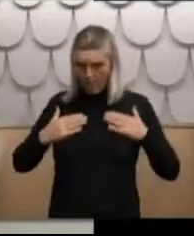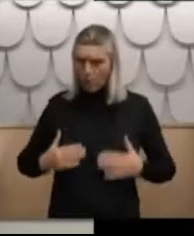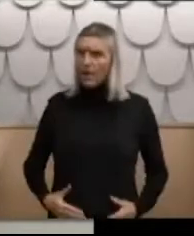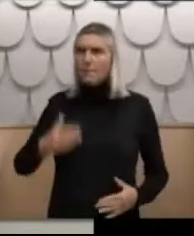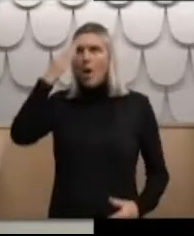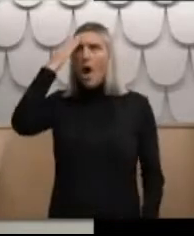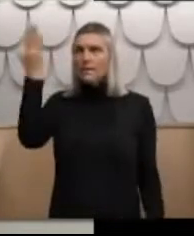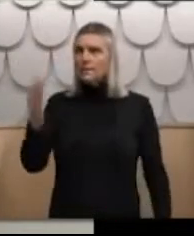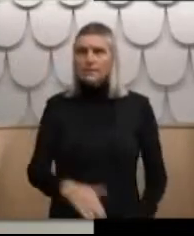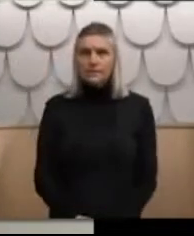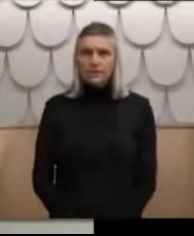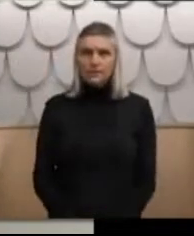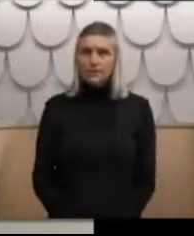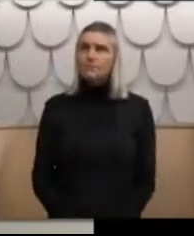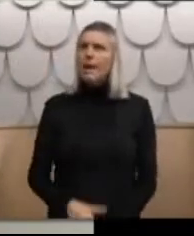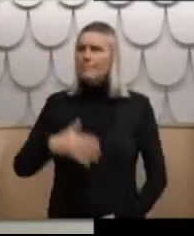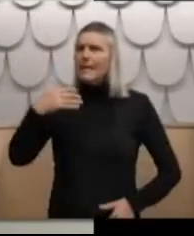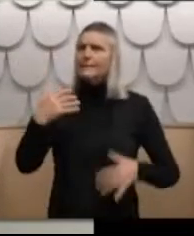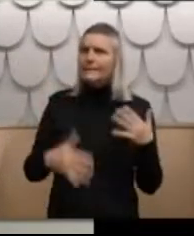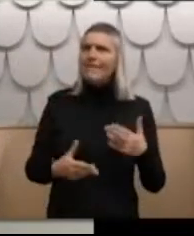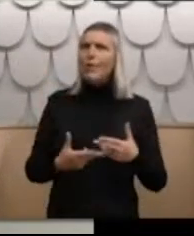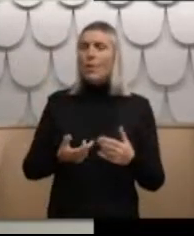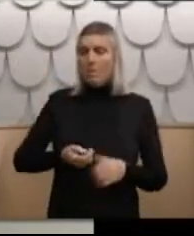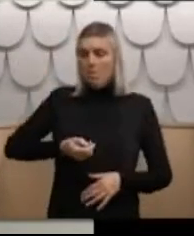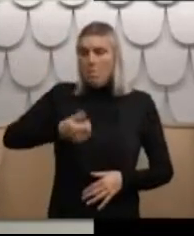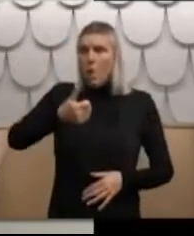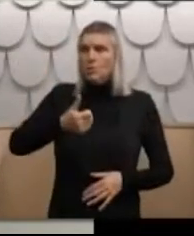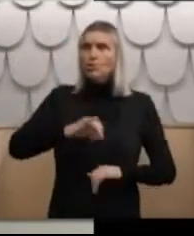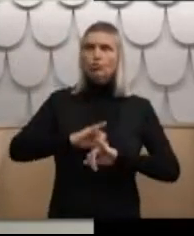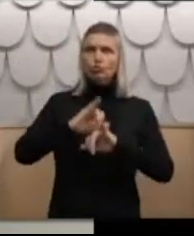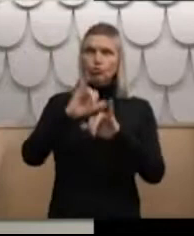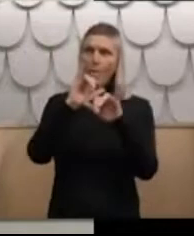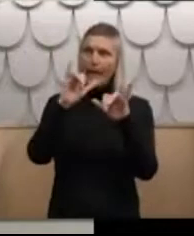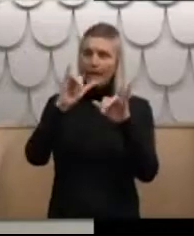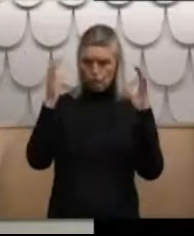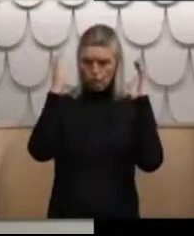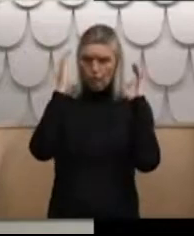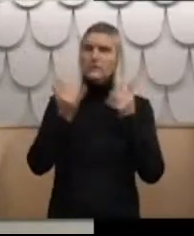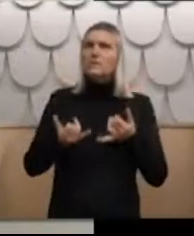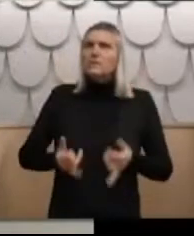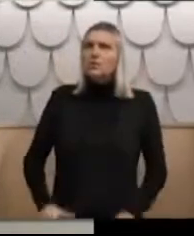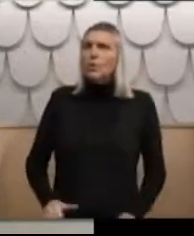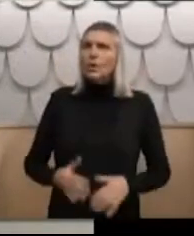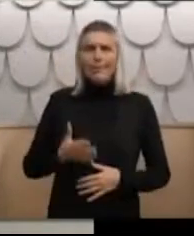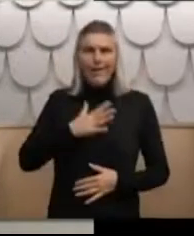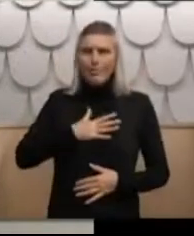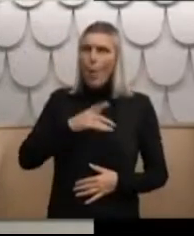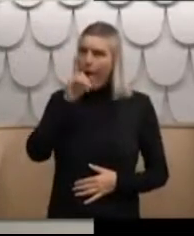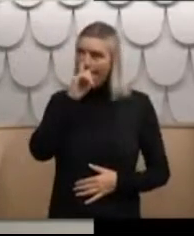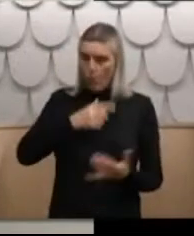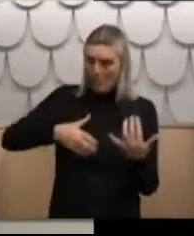I've suffered from post-traumatic stress disorder and facial anxiety disorder.